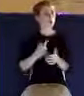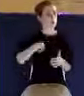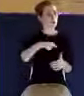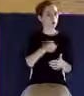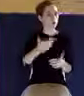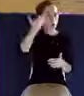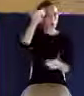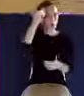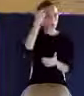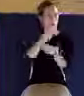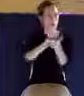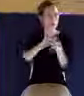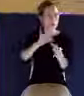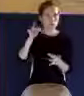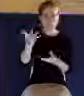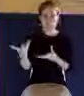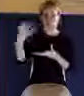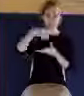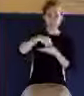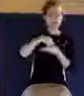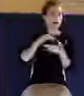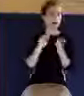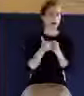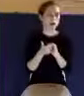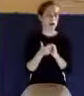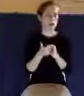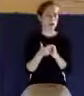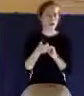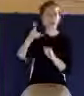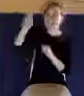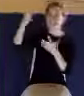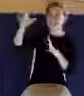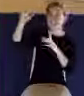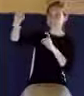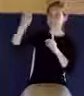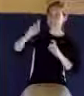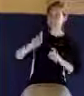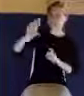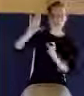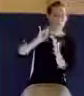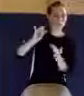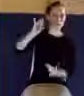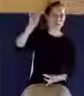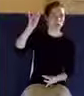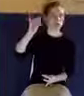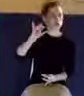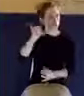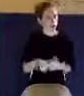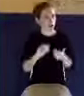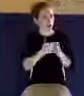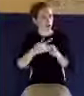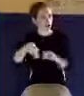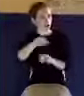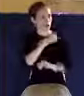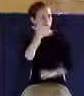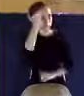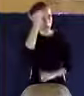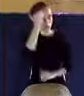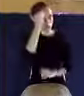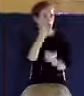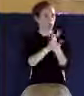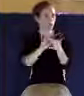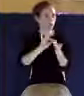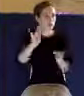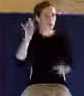because he has given us of what? His Spirit. That's how you know you've been given the Holy Spirit.